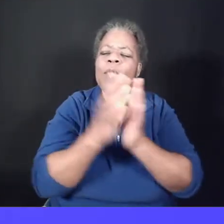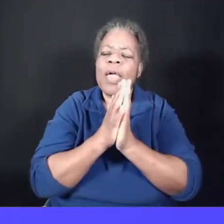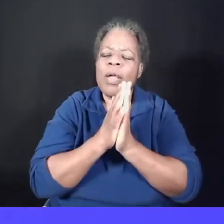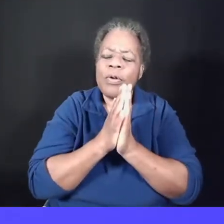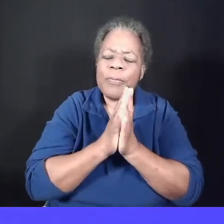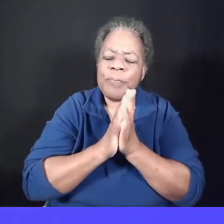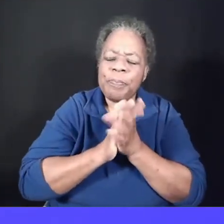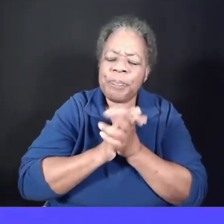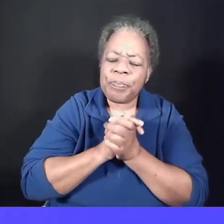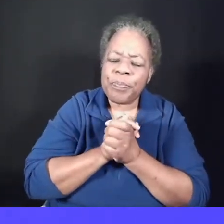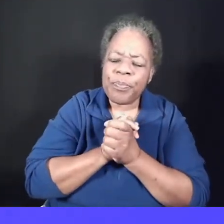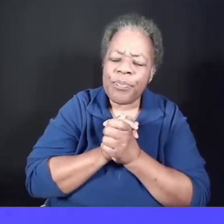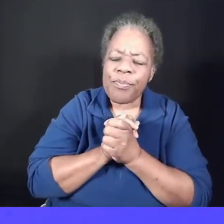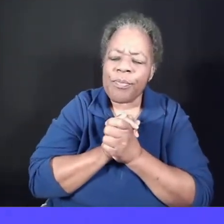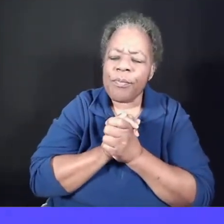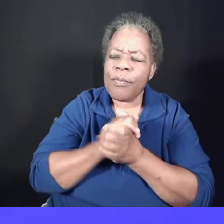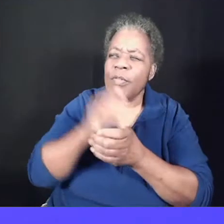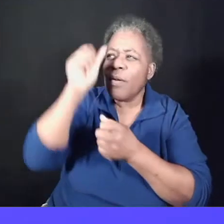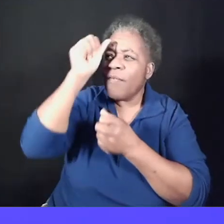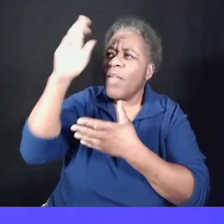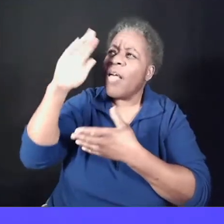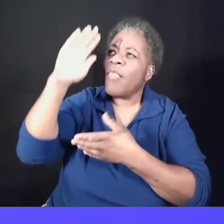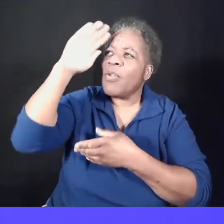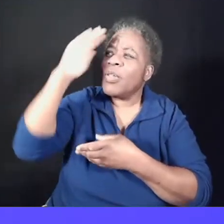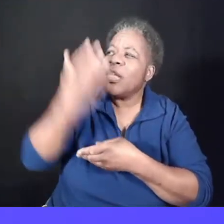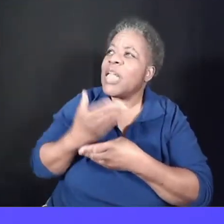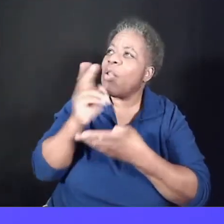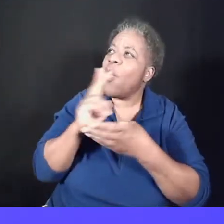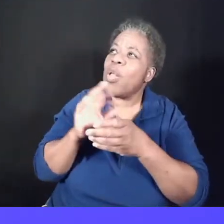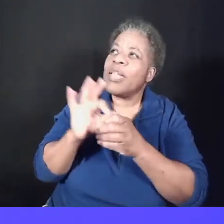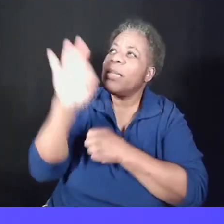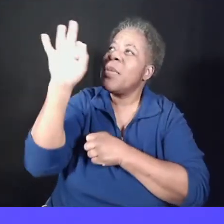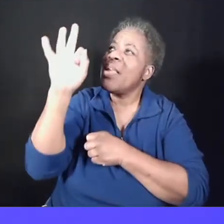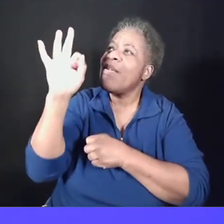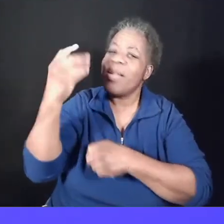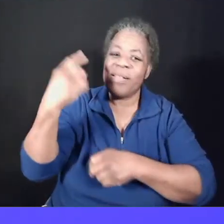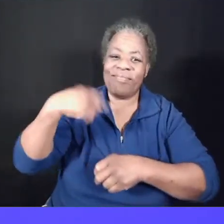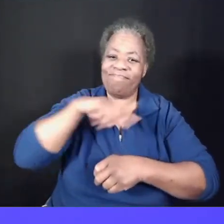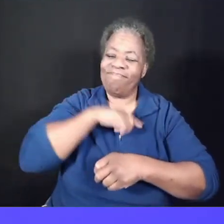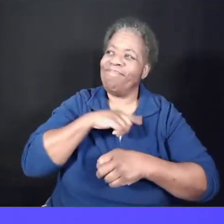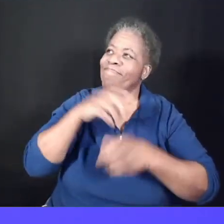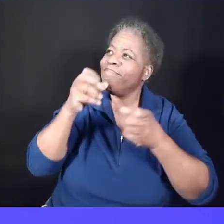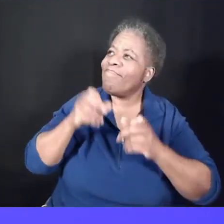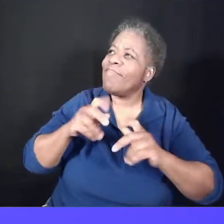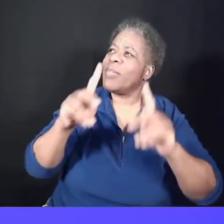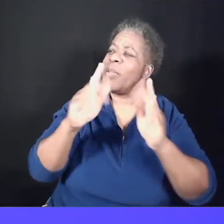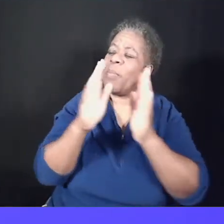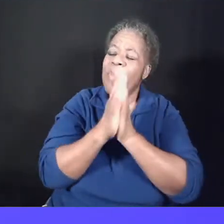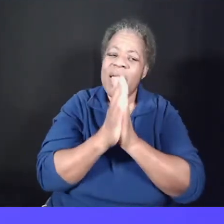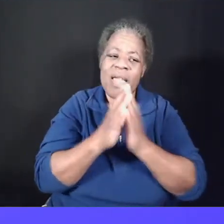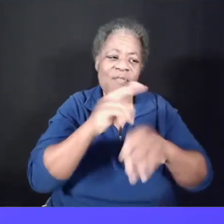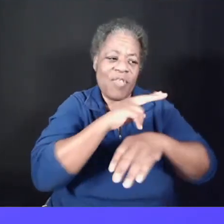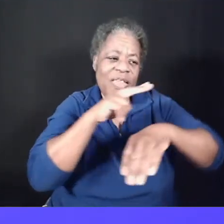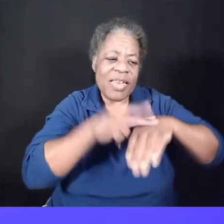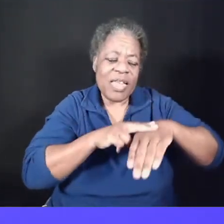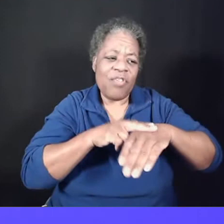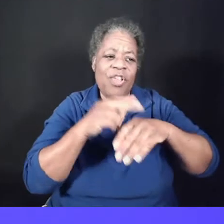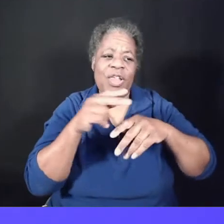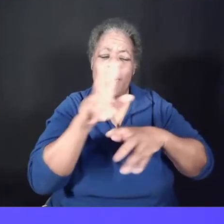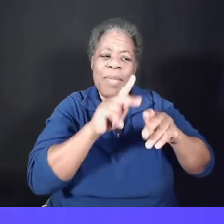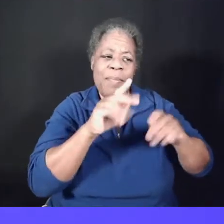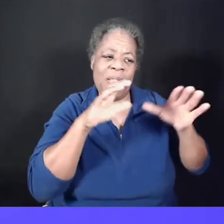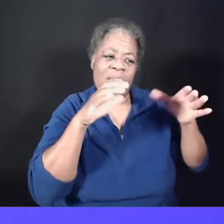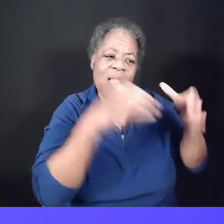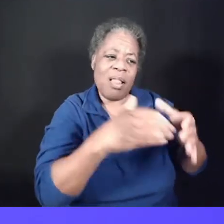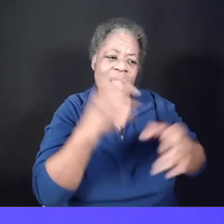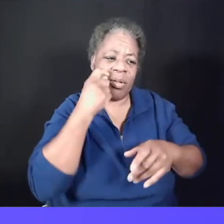Father, Son, and Holy Spirit, it's our privilege to pray today for the nation and people of Ukraine. We pray for our brothers and